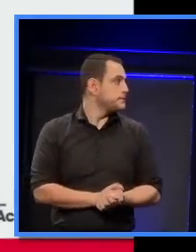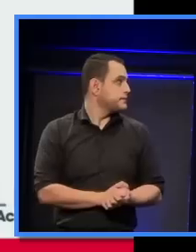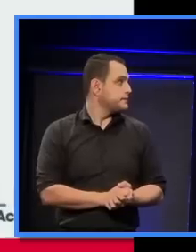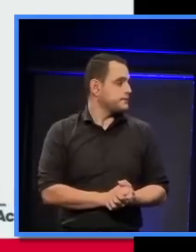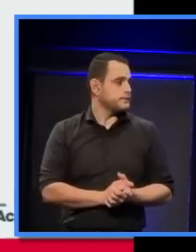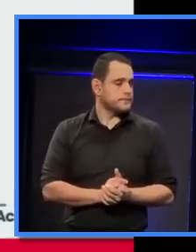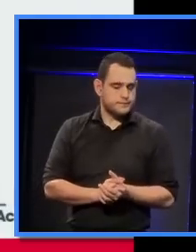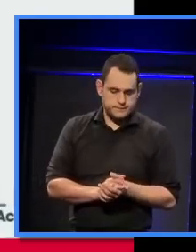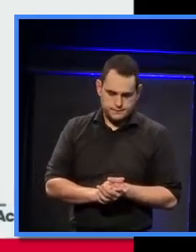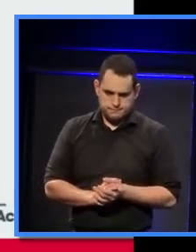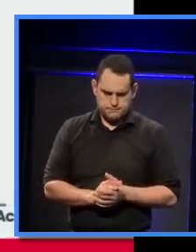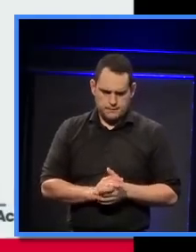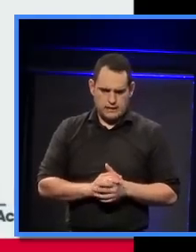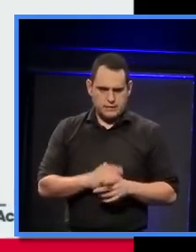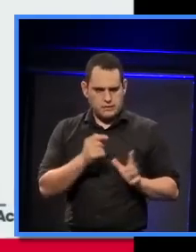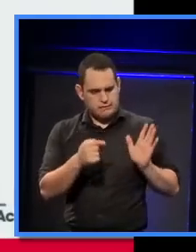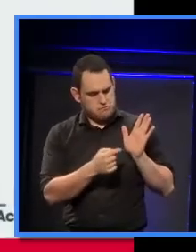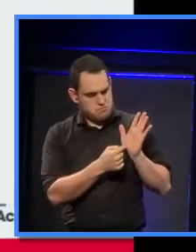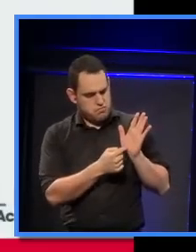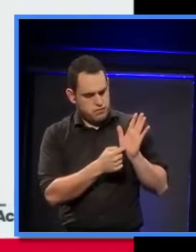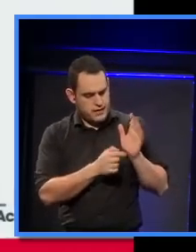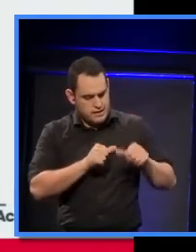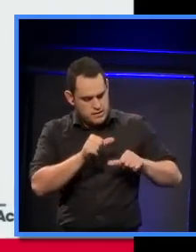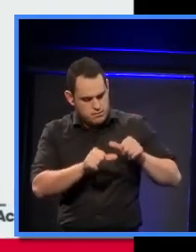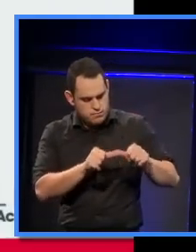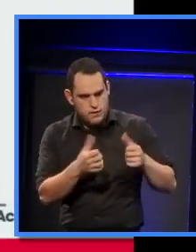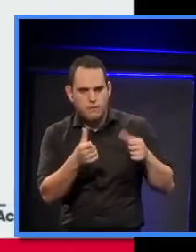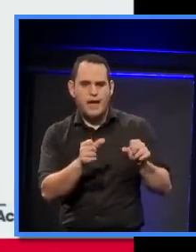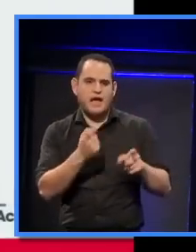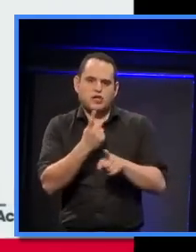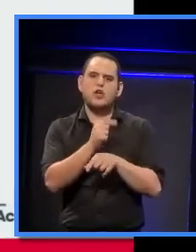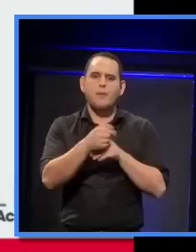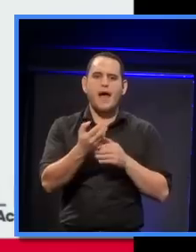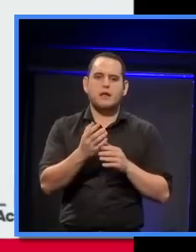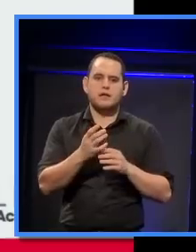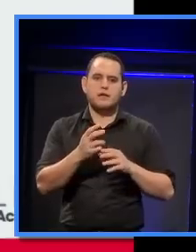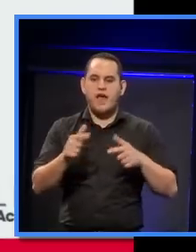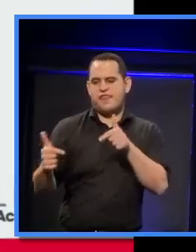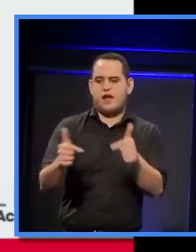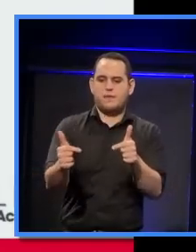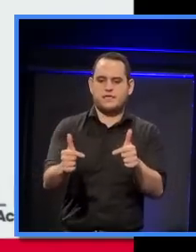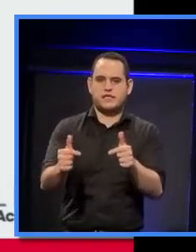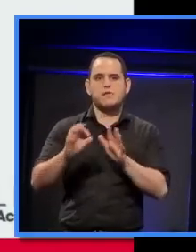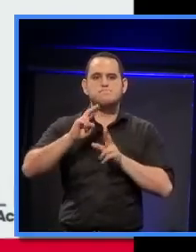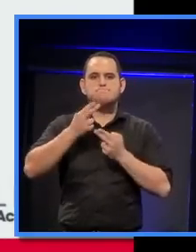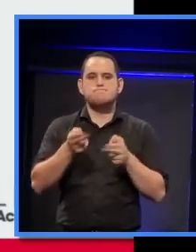And that then leads us on to the competition of how we got involved with this project.